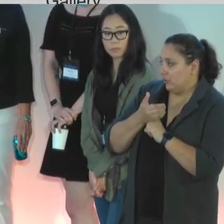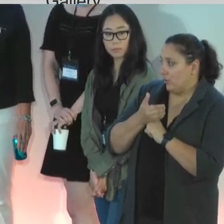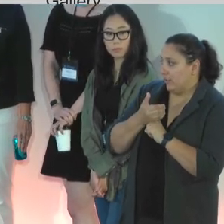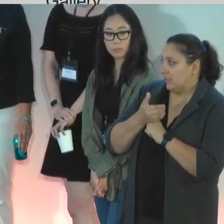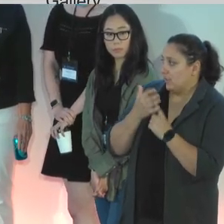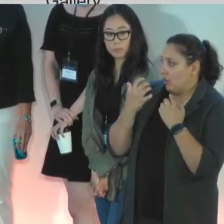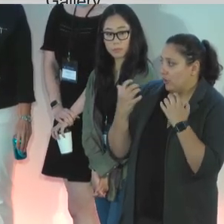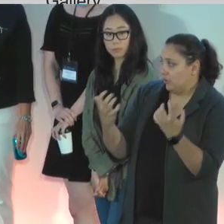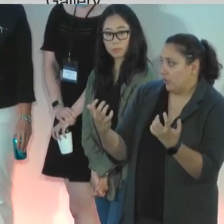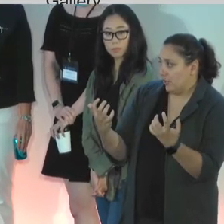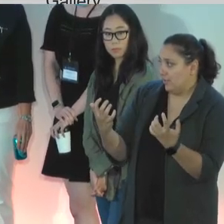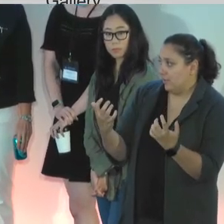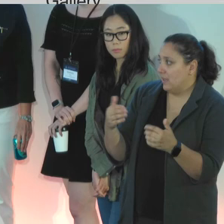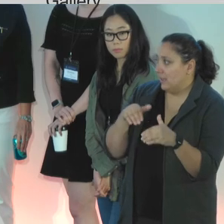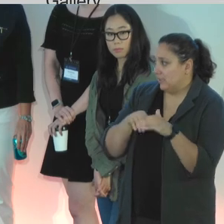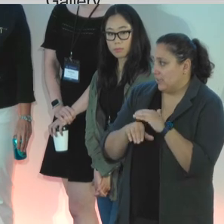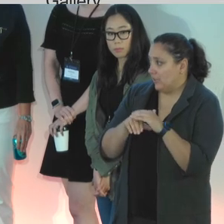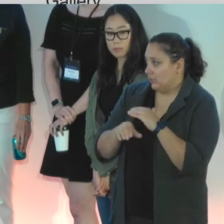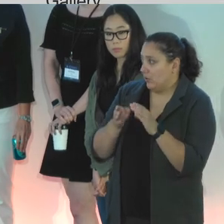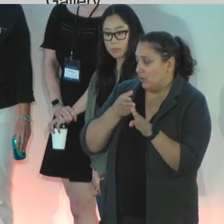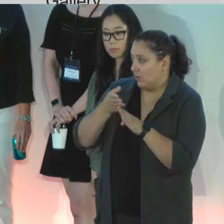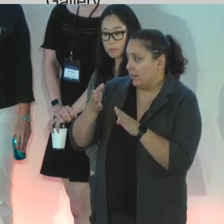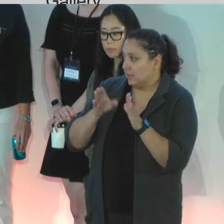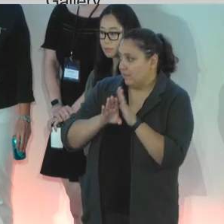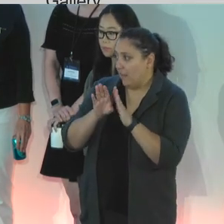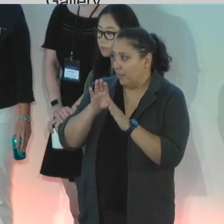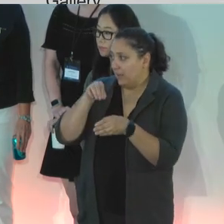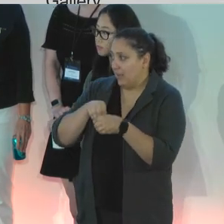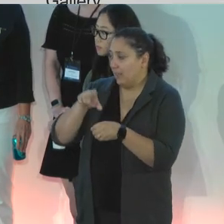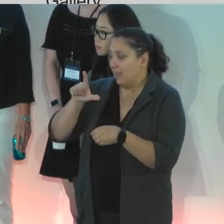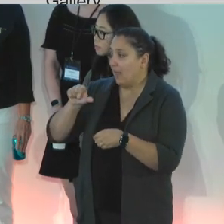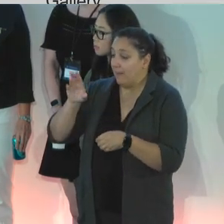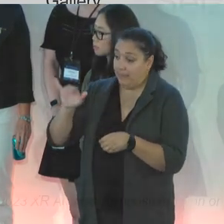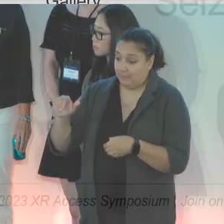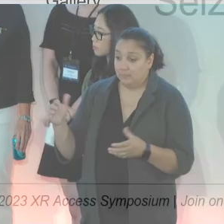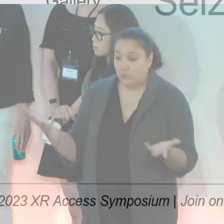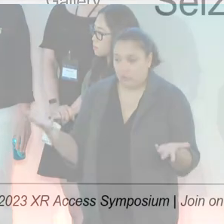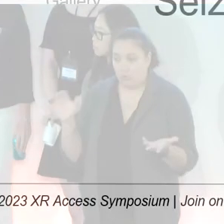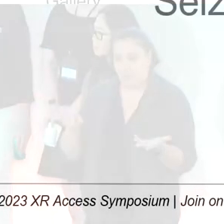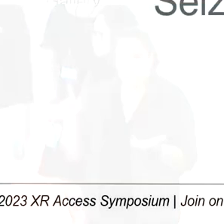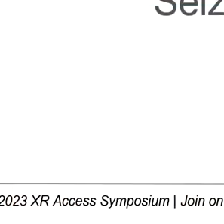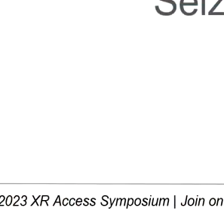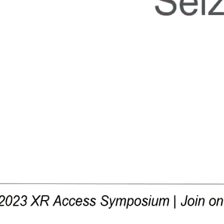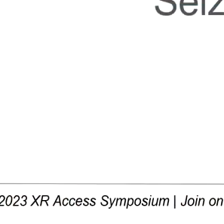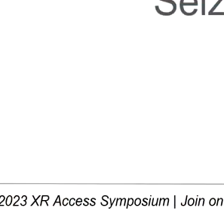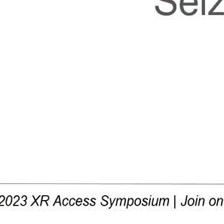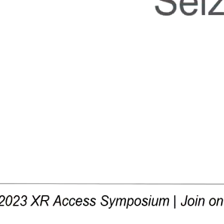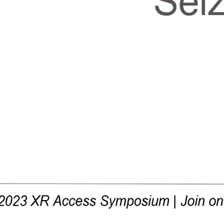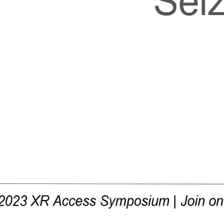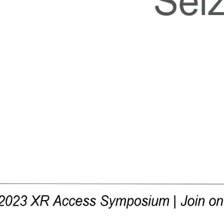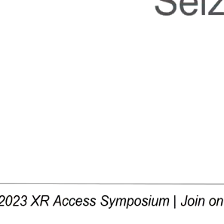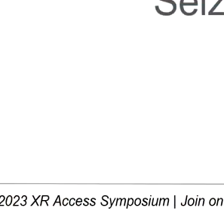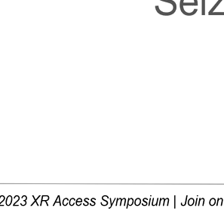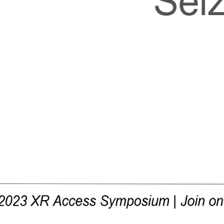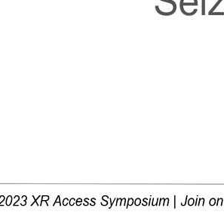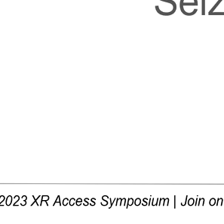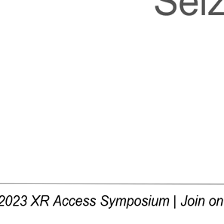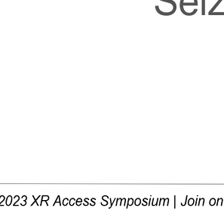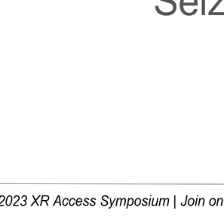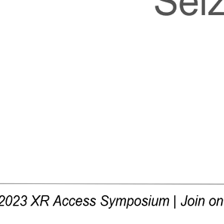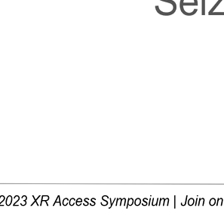and accessible career development in the lobby. So, that's where the action's at. about this Okay. So, of a matter